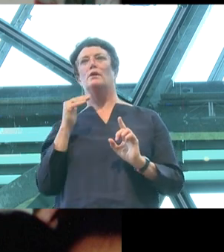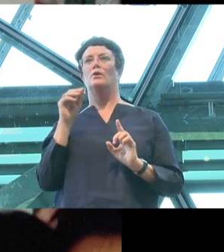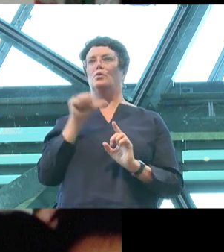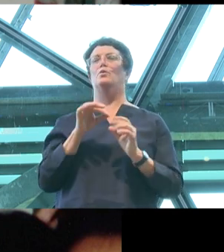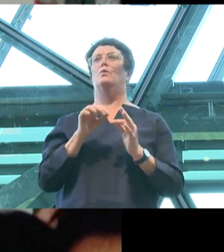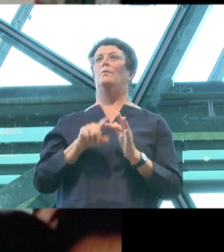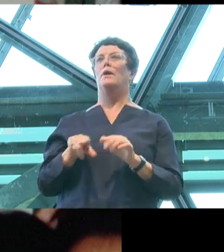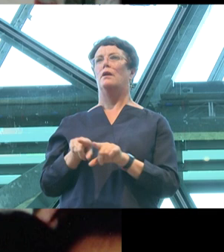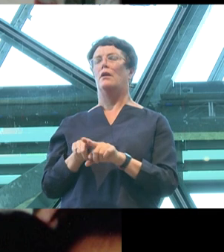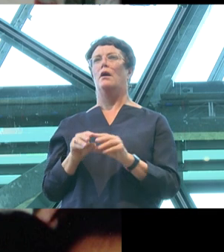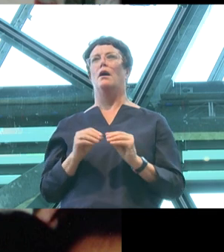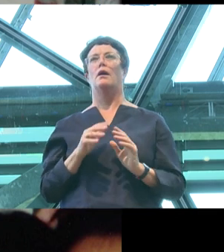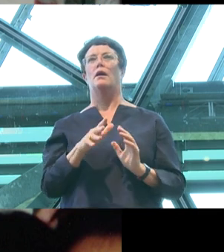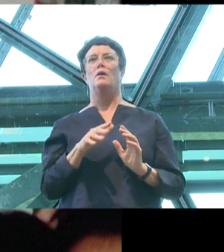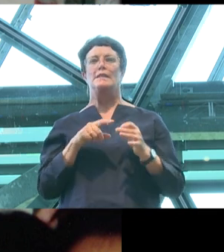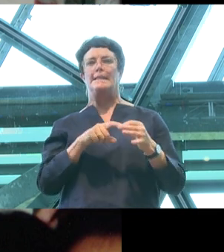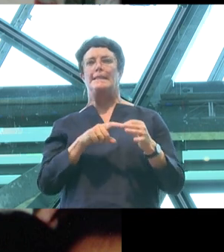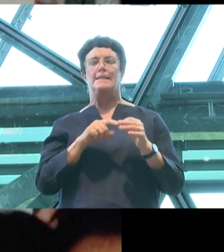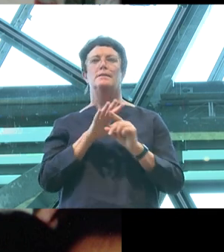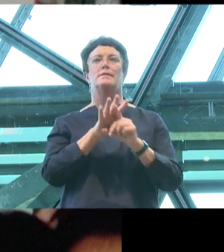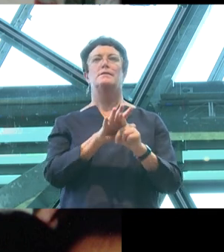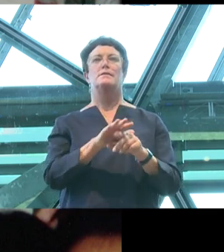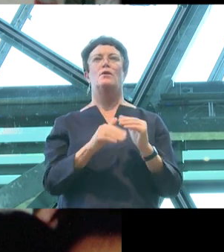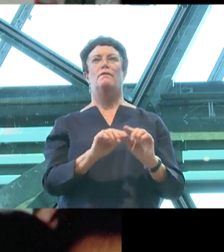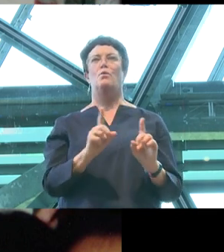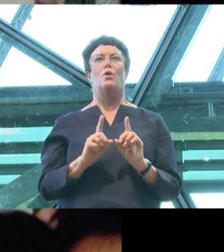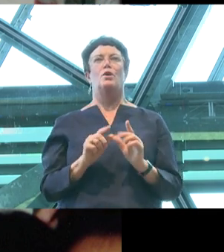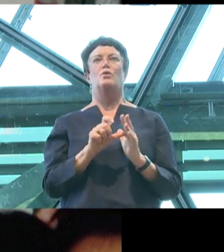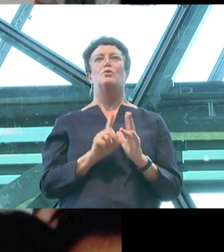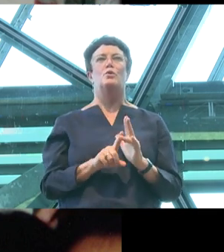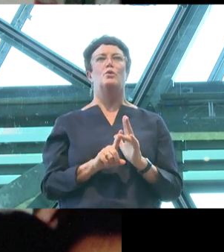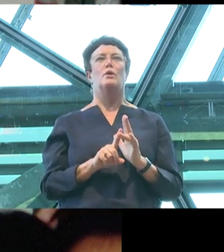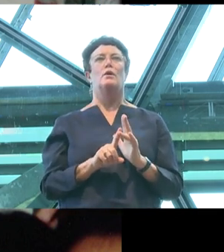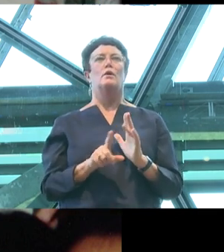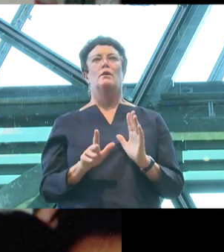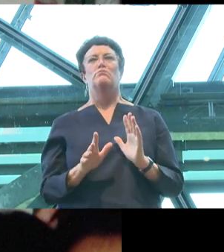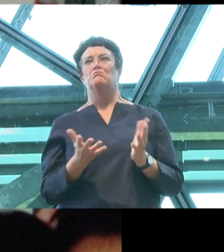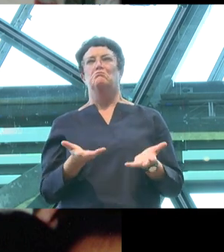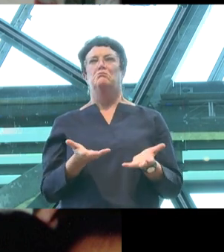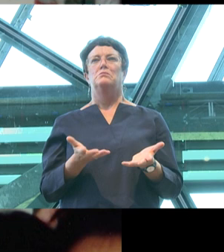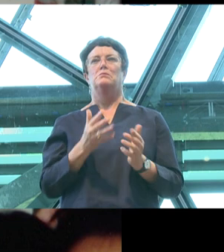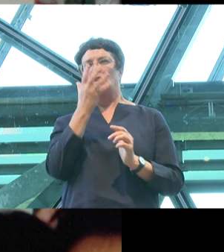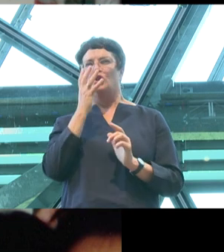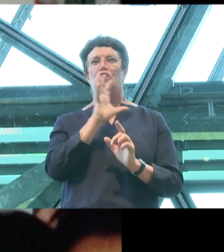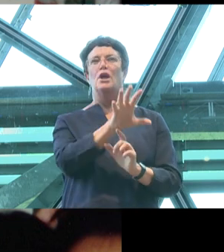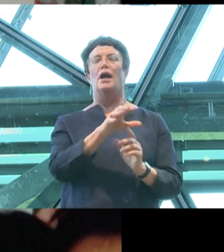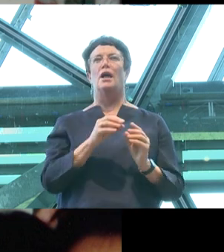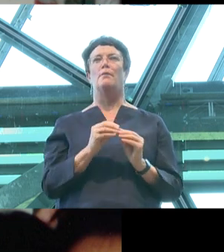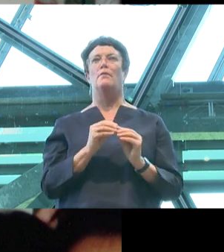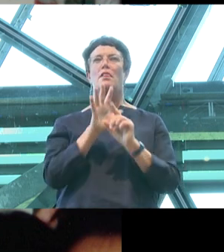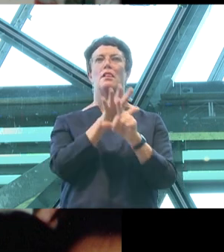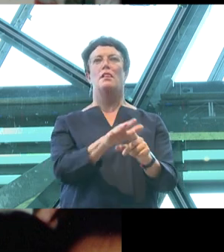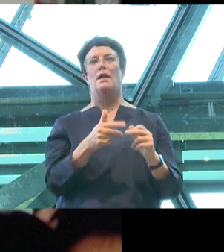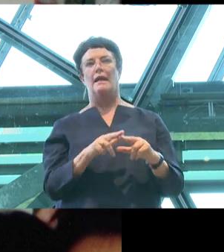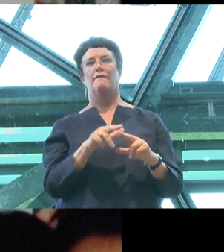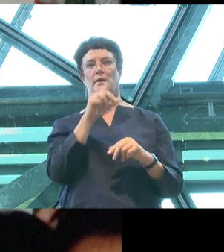sports, subjects and pastimes are socially sanctioned. It's used to shame and humiliate kids who are queer, perceived to be